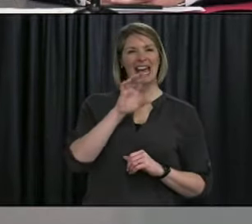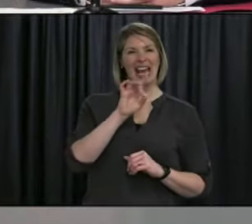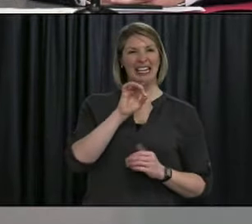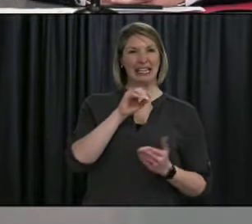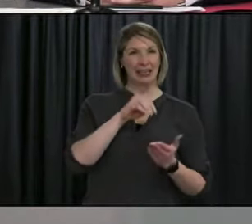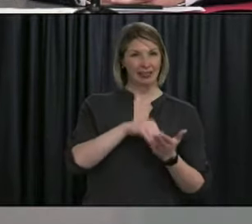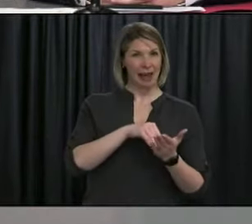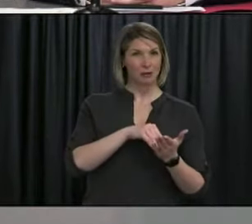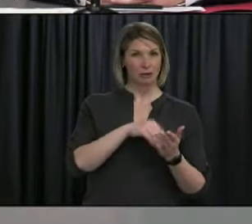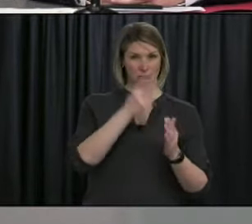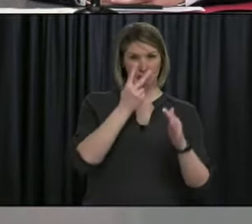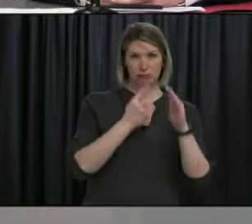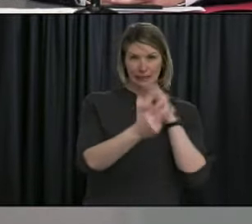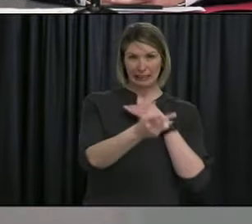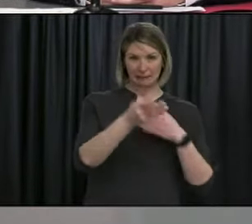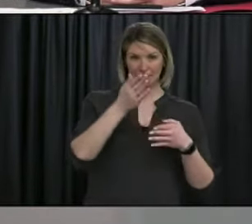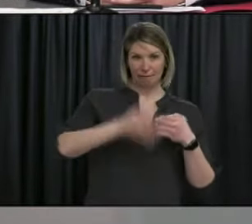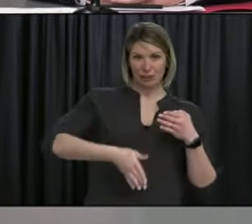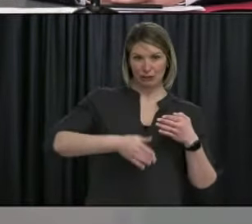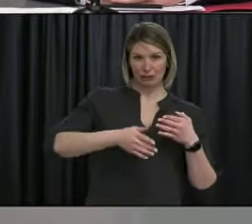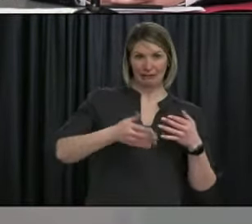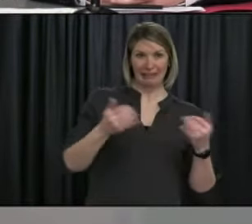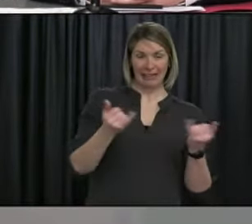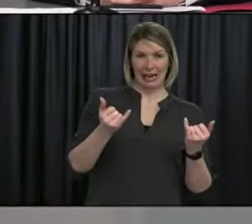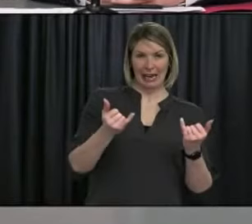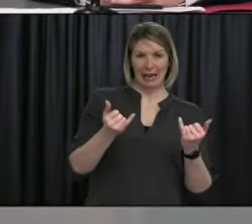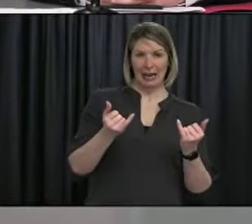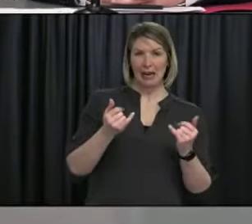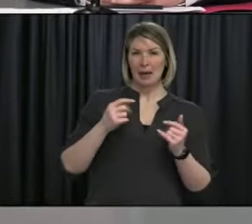of vaccine before Easter to reach that. Is that possible?